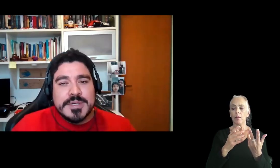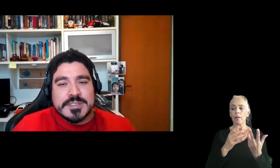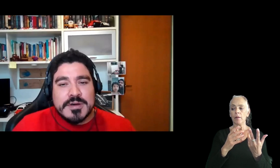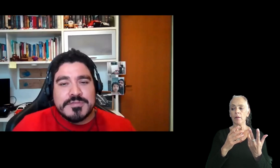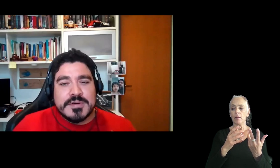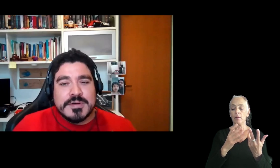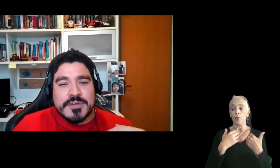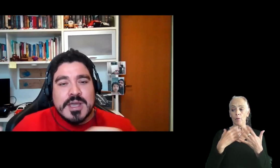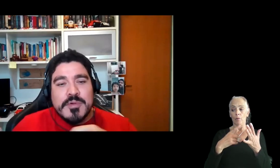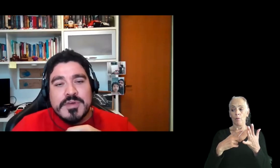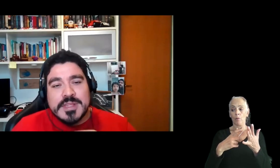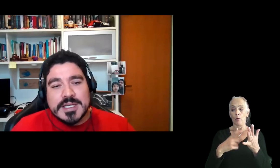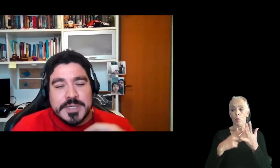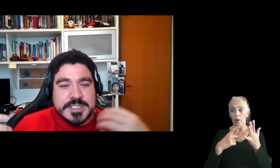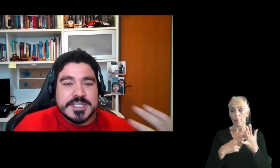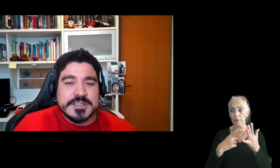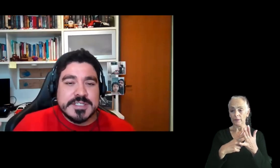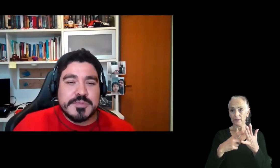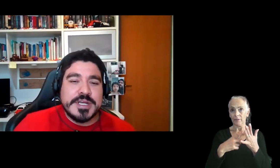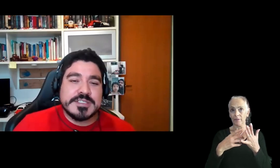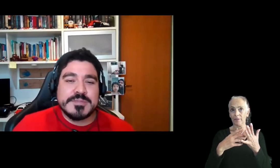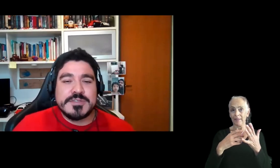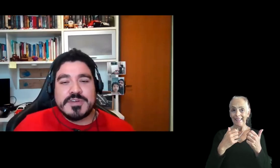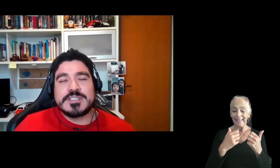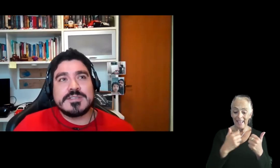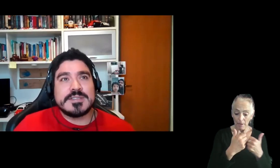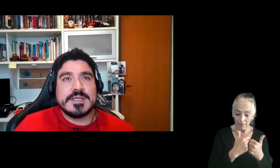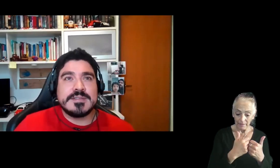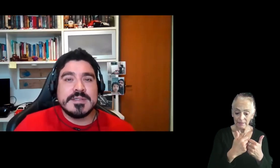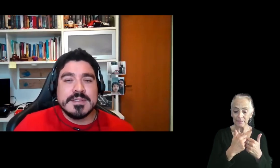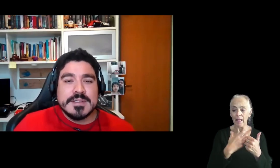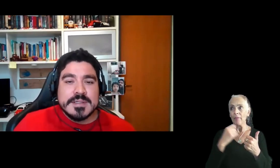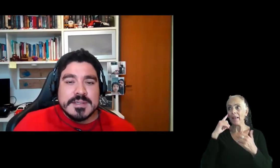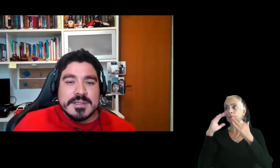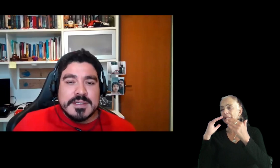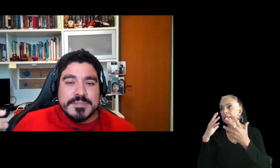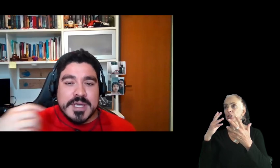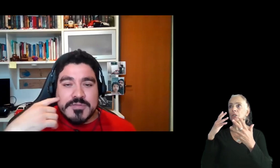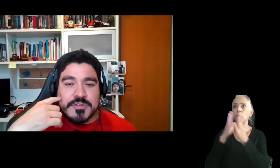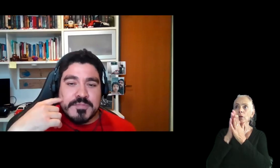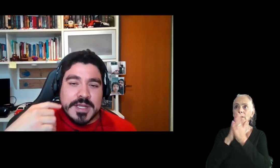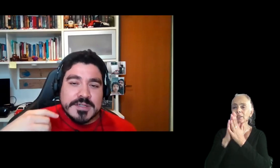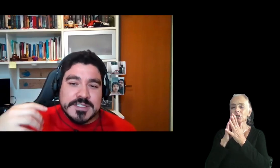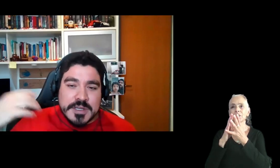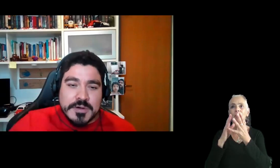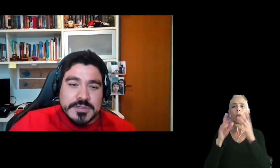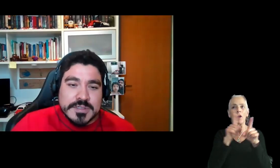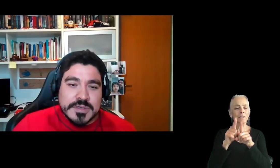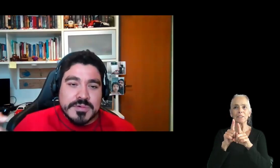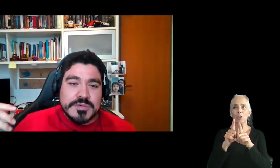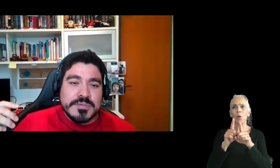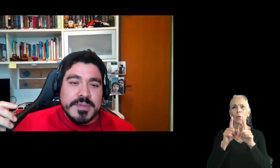requirements of, of the game with the expectations, aspirations, motivations, and, and behavior of players and